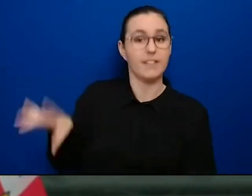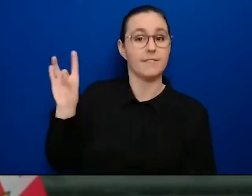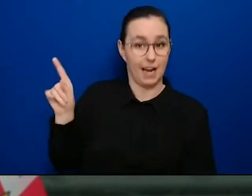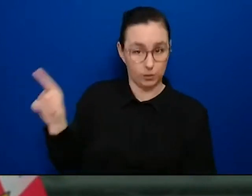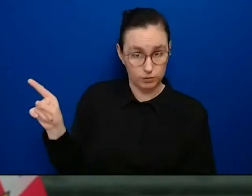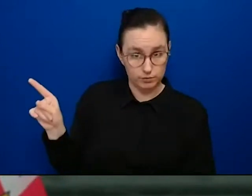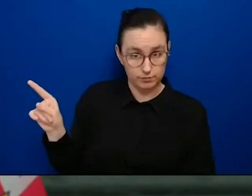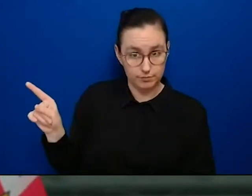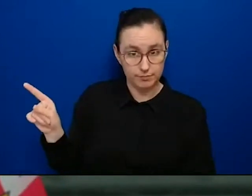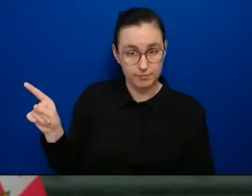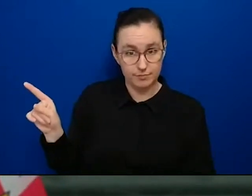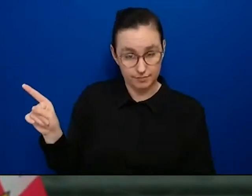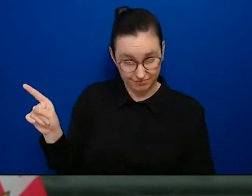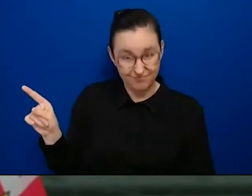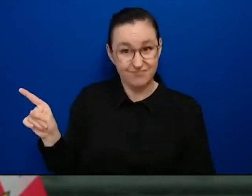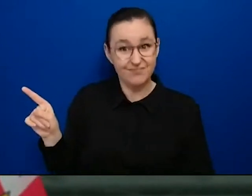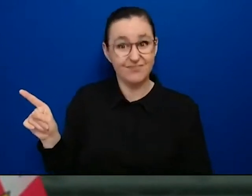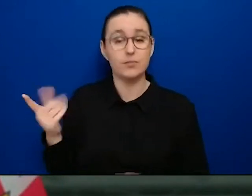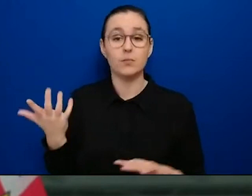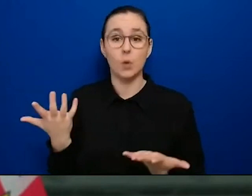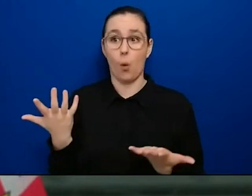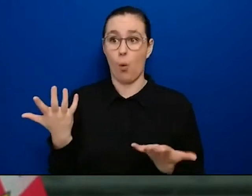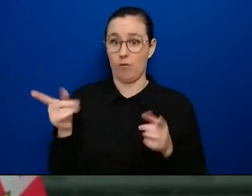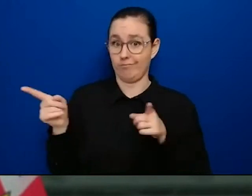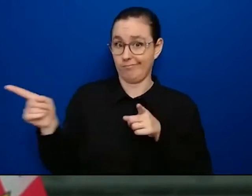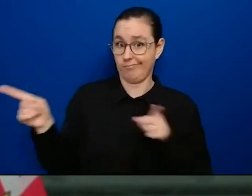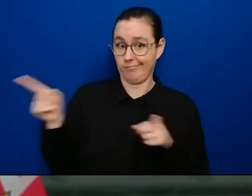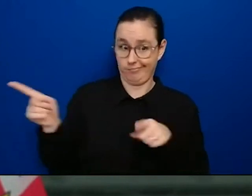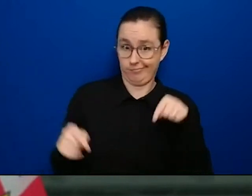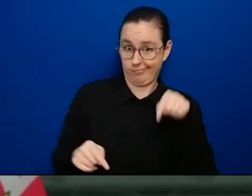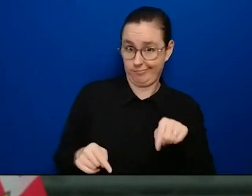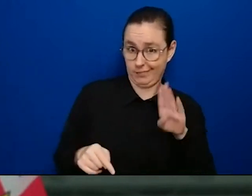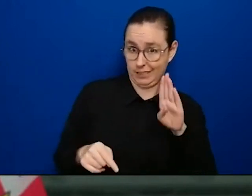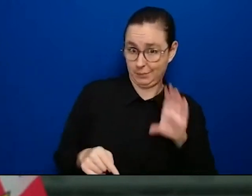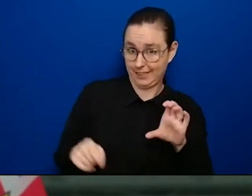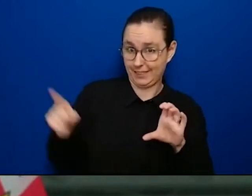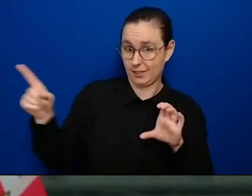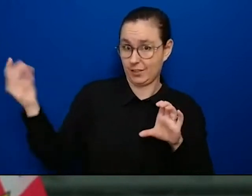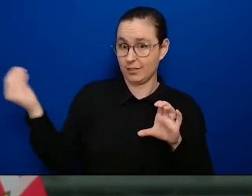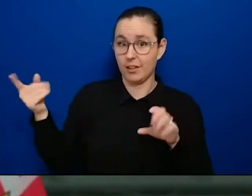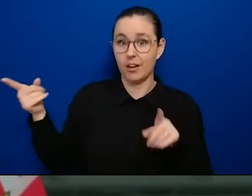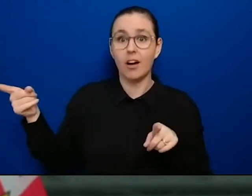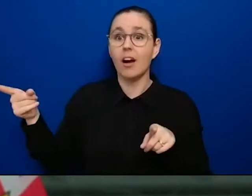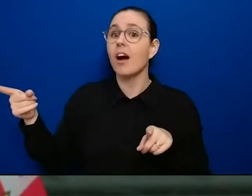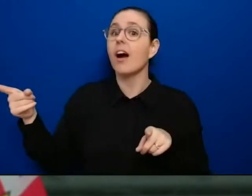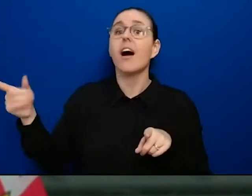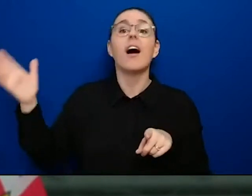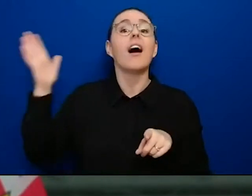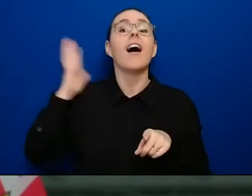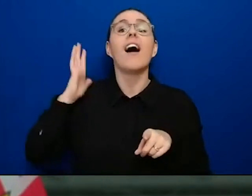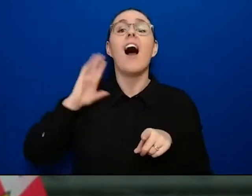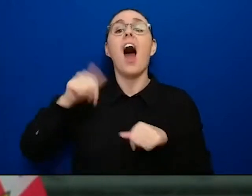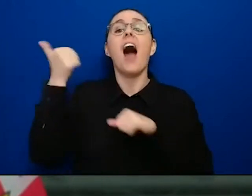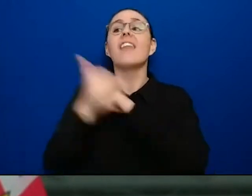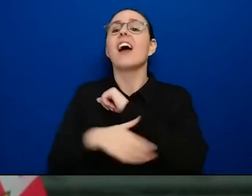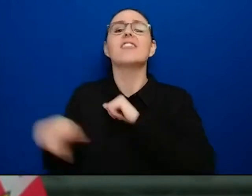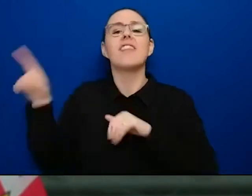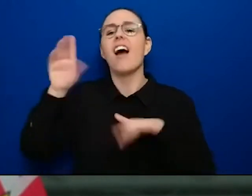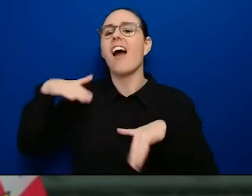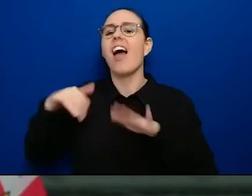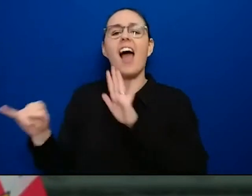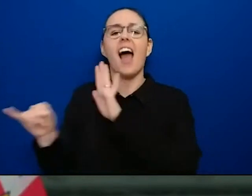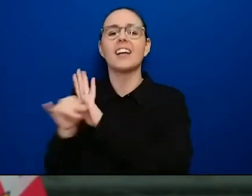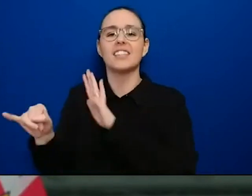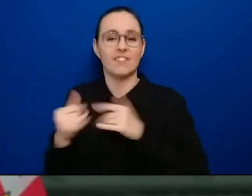to a country that was not initially identified as having transmission. So these are all things that we're learning over time. We